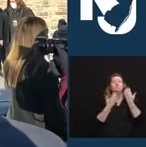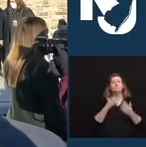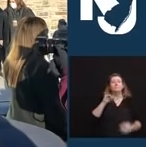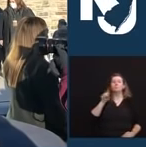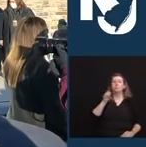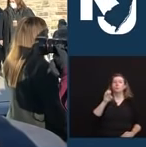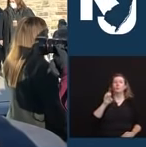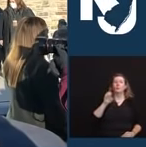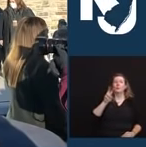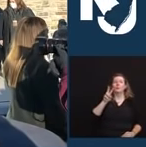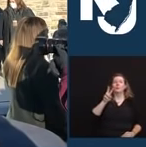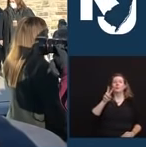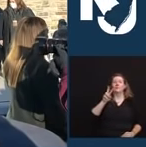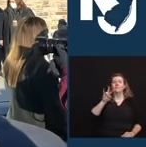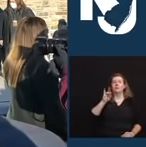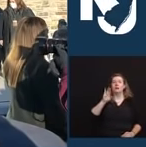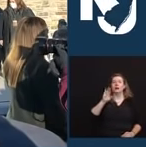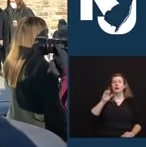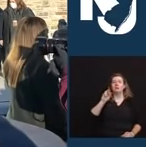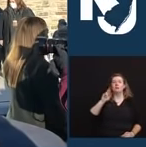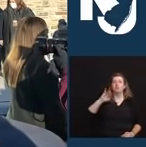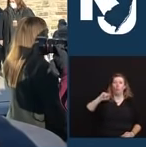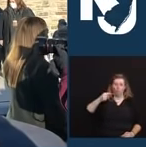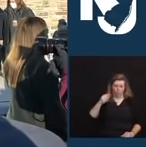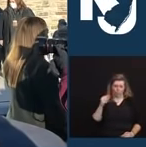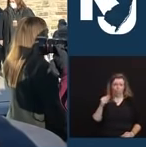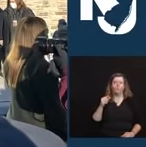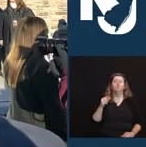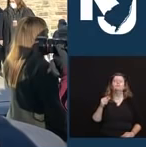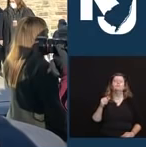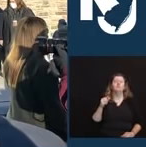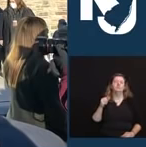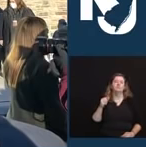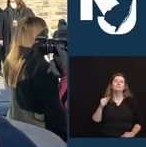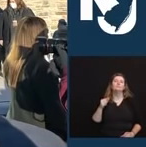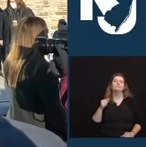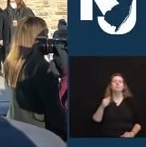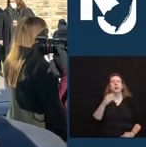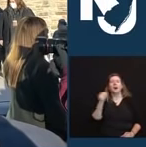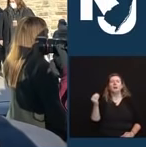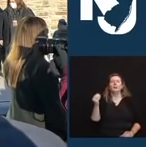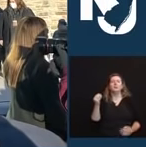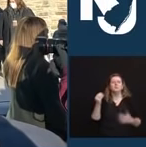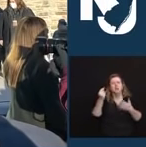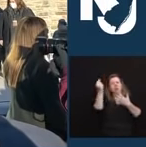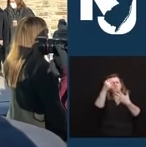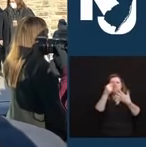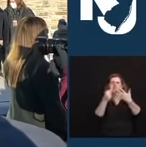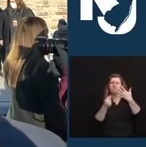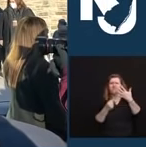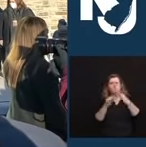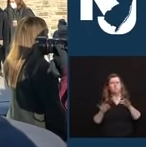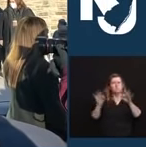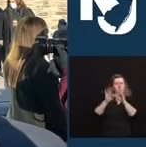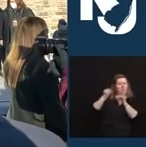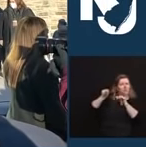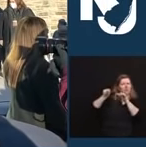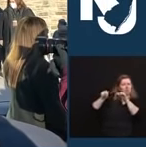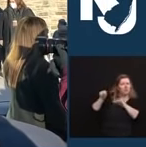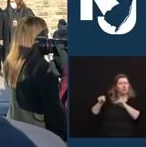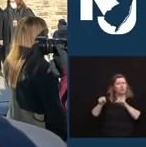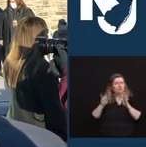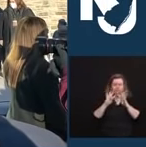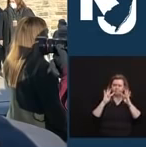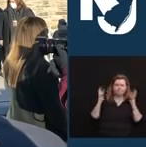who's been fighting like heck for us in Washington, so it was a good way to start the day. And on this coming Monday, Judy and I